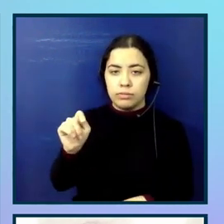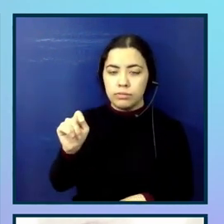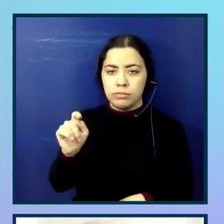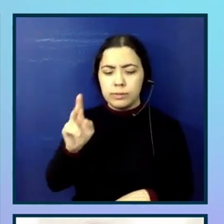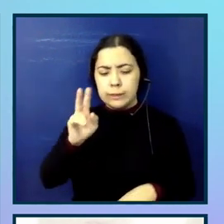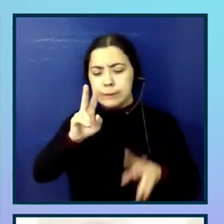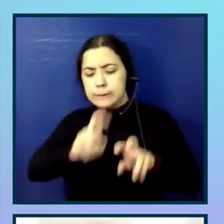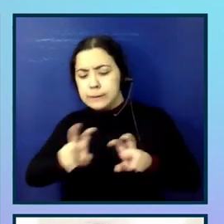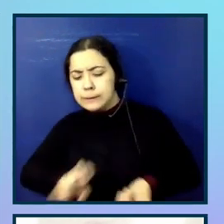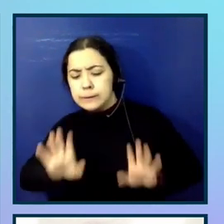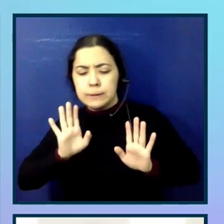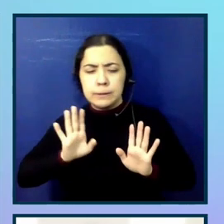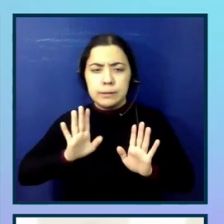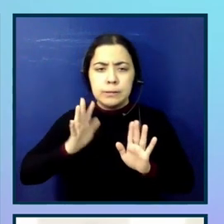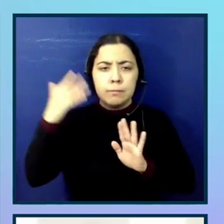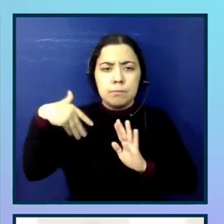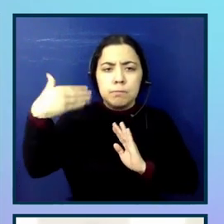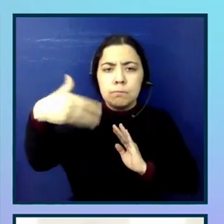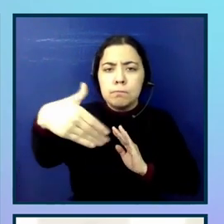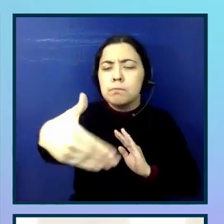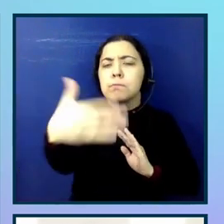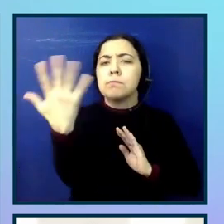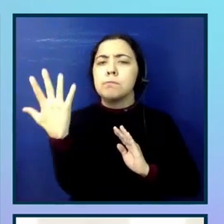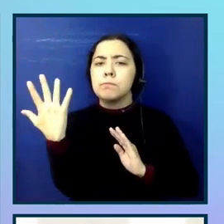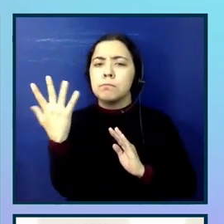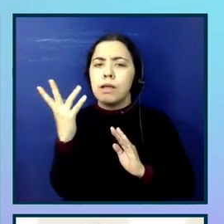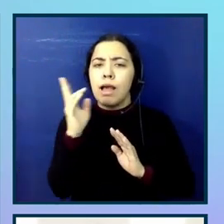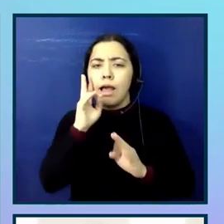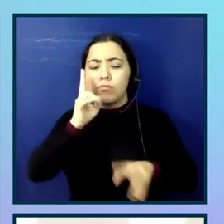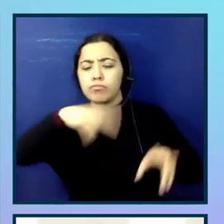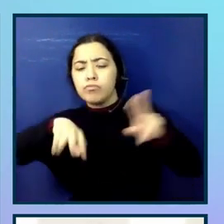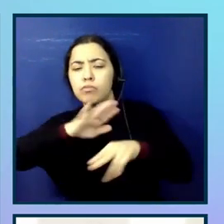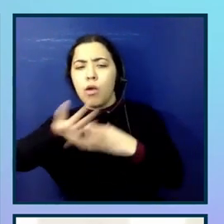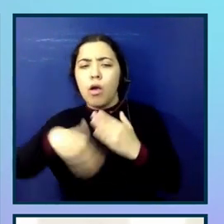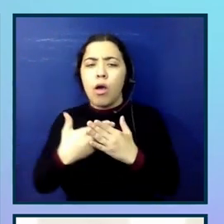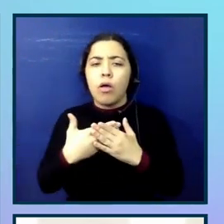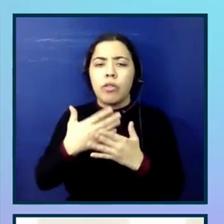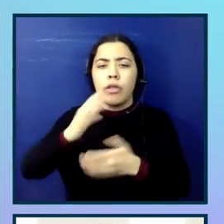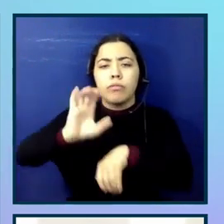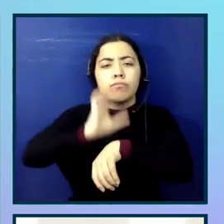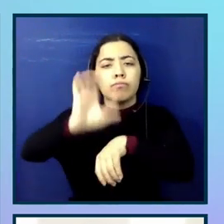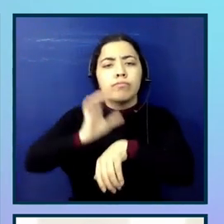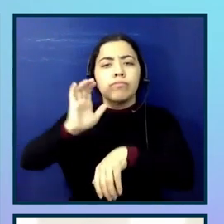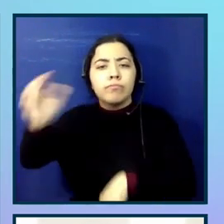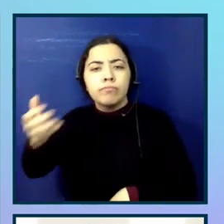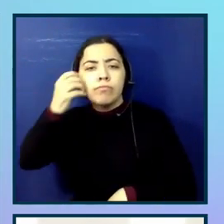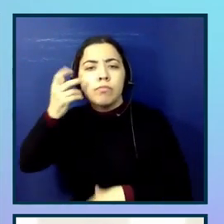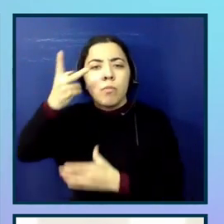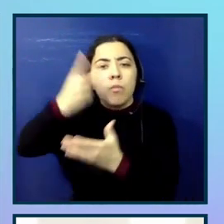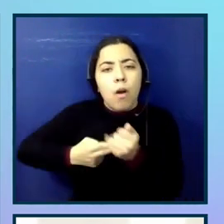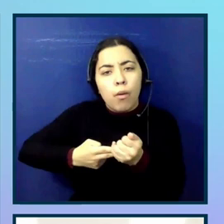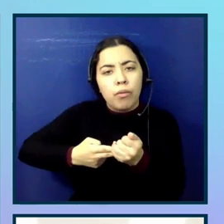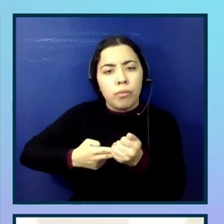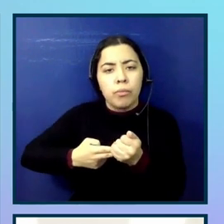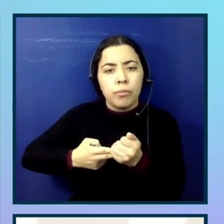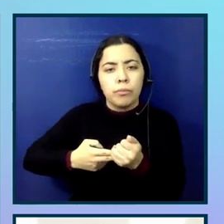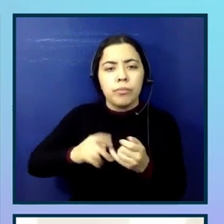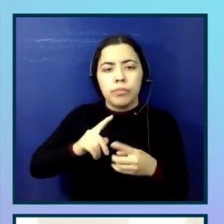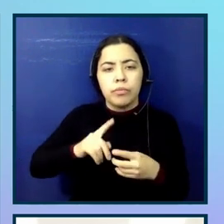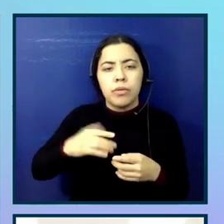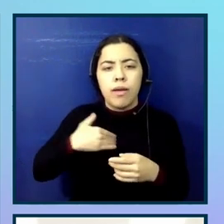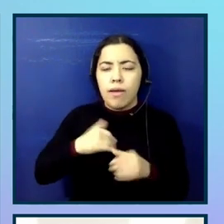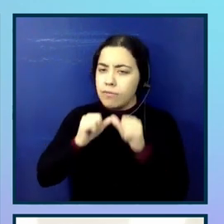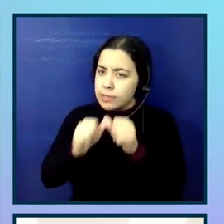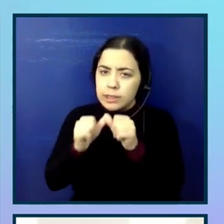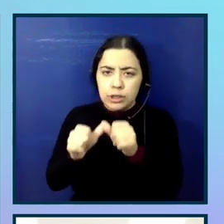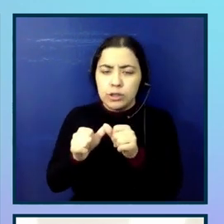basis, on a quarterly basis, and having comprehensive scans across our mobile and desktop platforms. We then continue resolution and testing